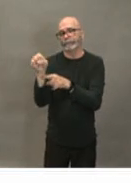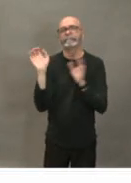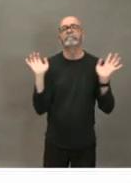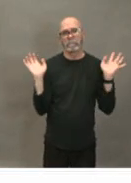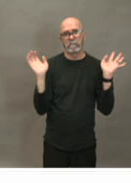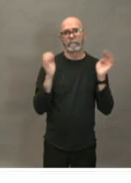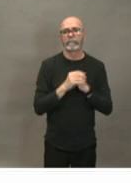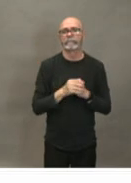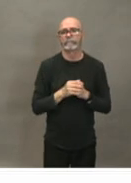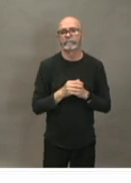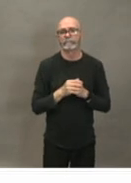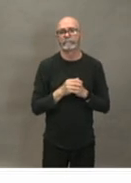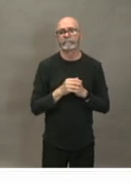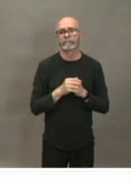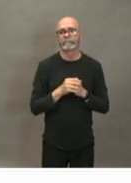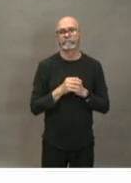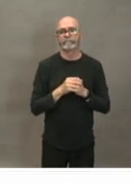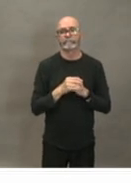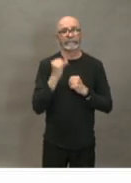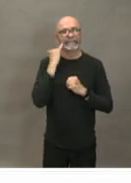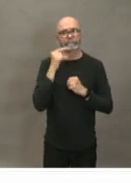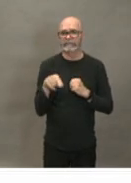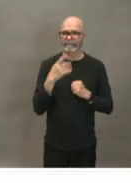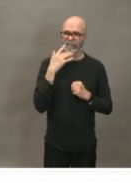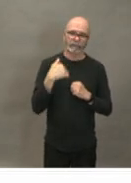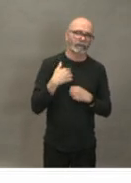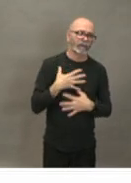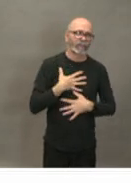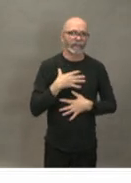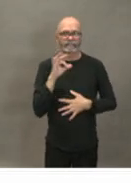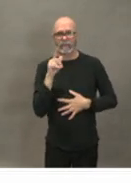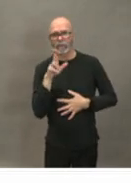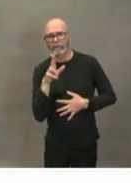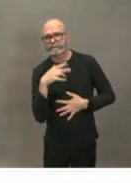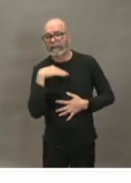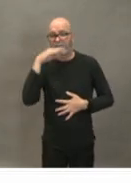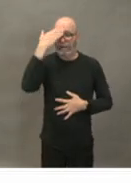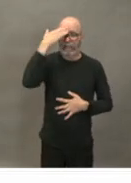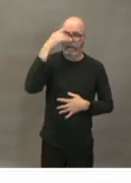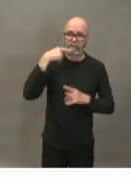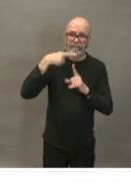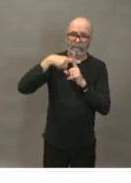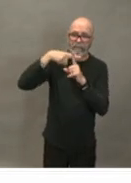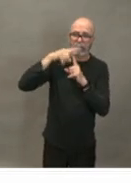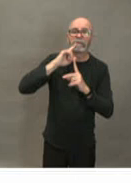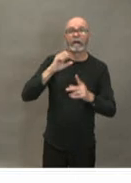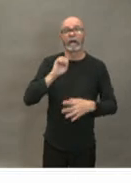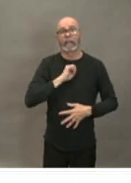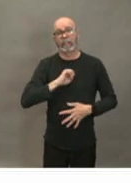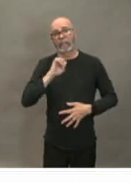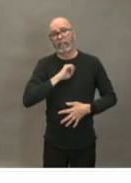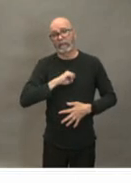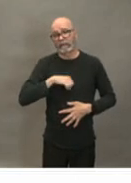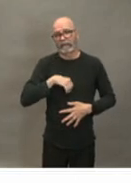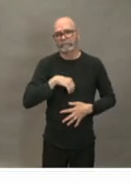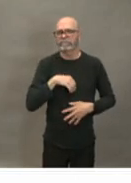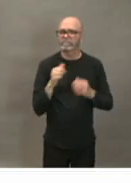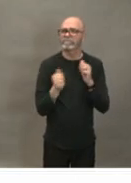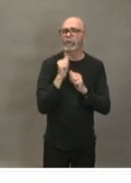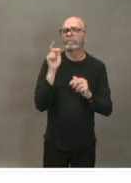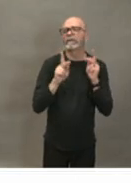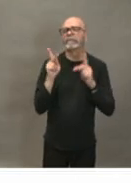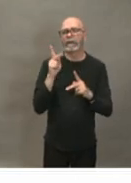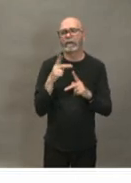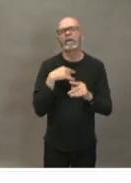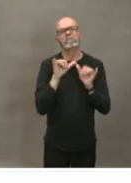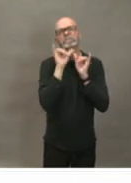have influenza-like symptoms fever cough etc um most of those people can be managed at home